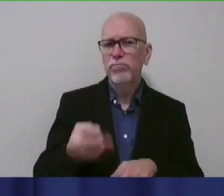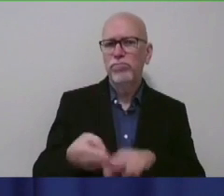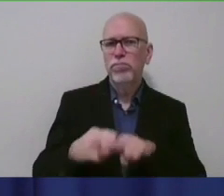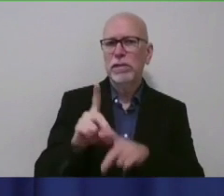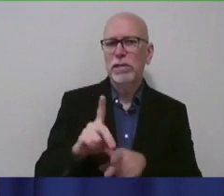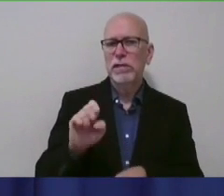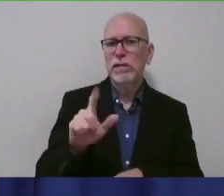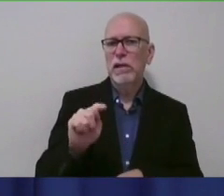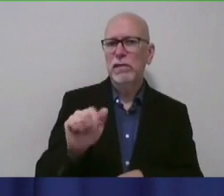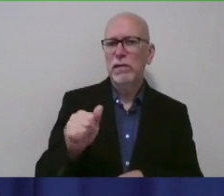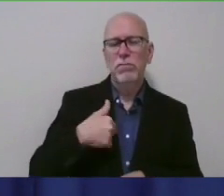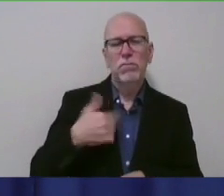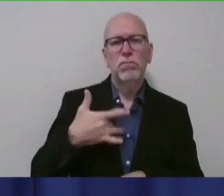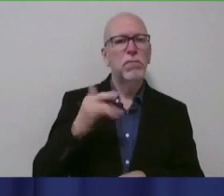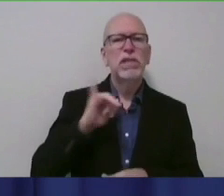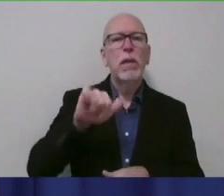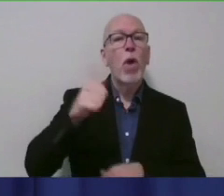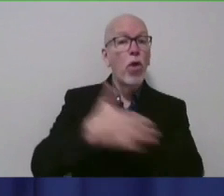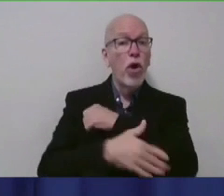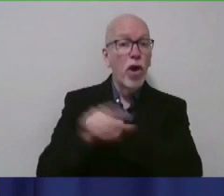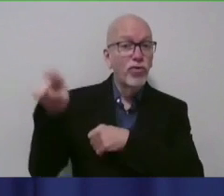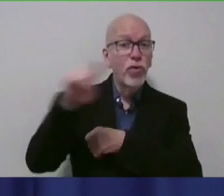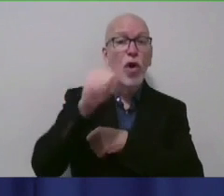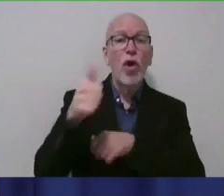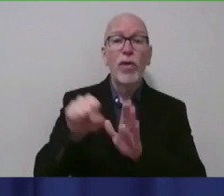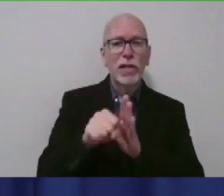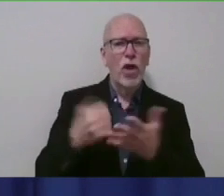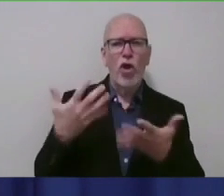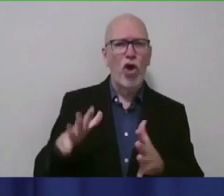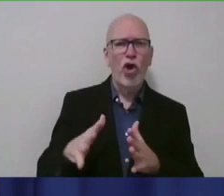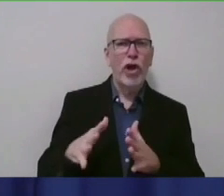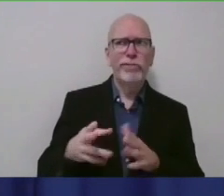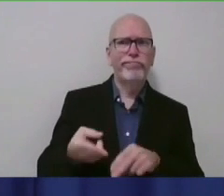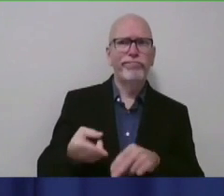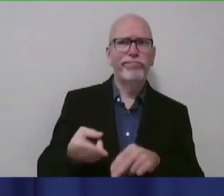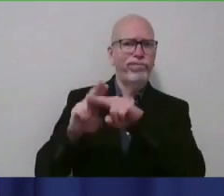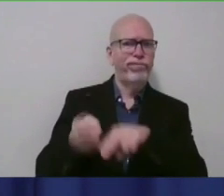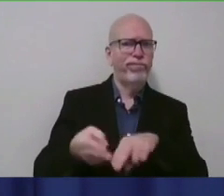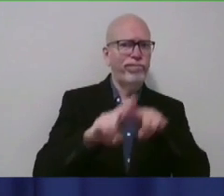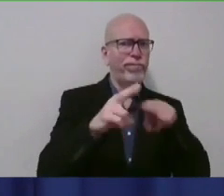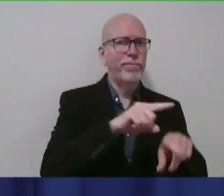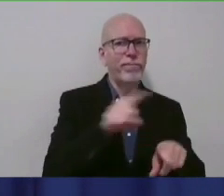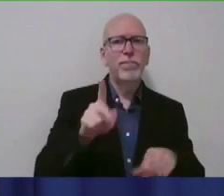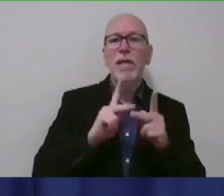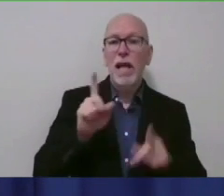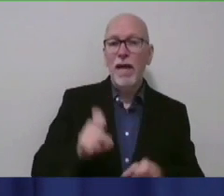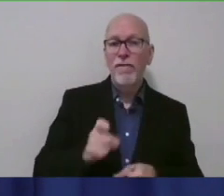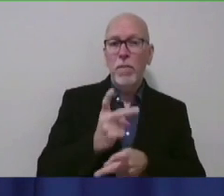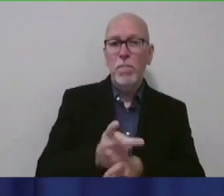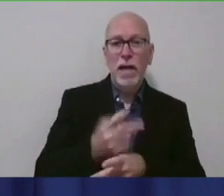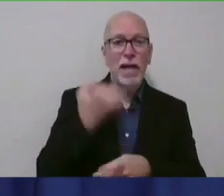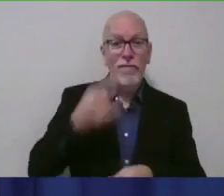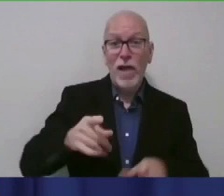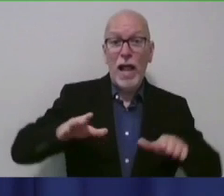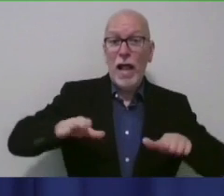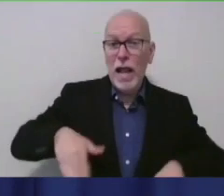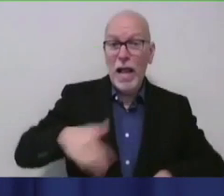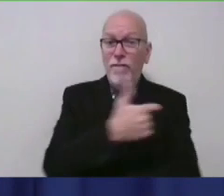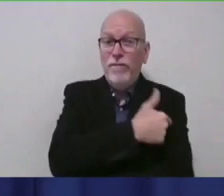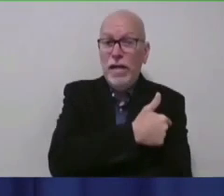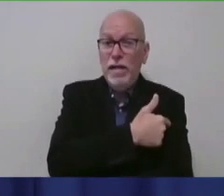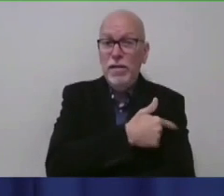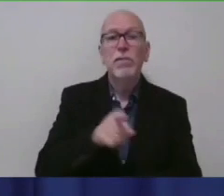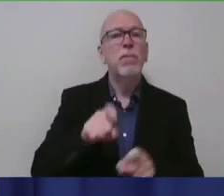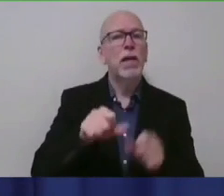It will be like other countries and other states that have seen this. People will need to be very careful if they're unvaccinated and continue to wear their